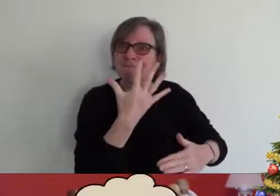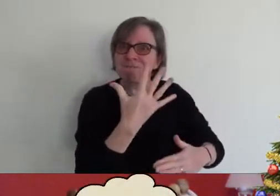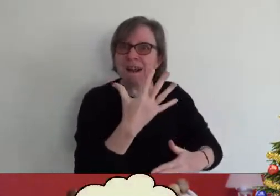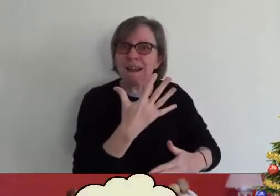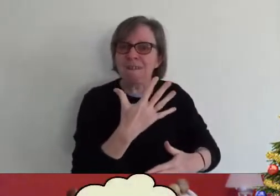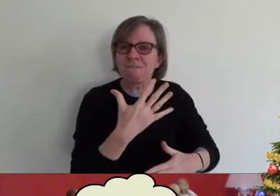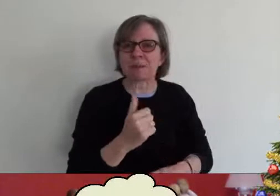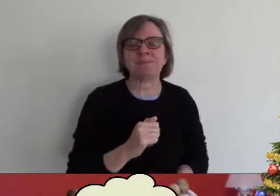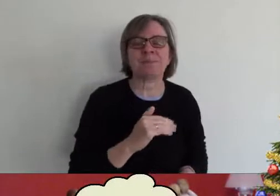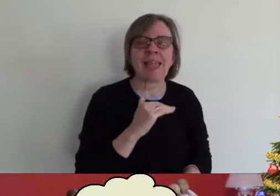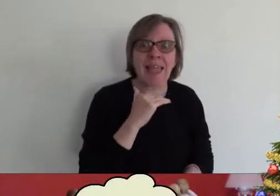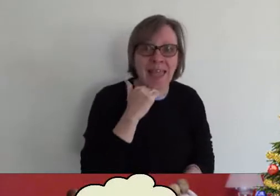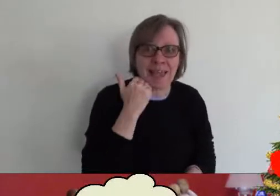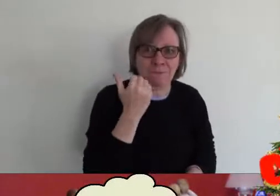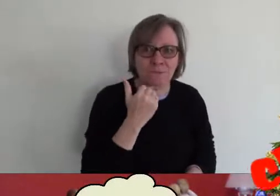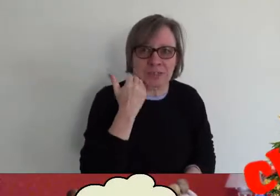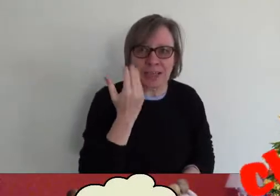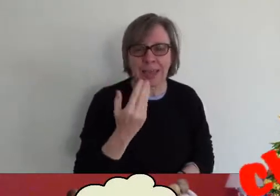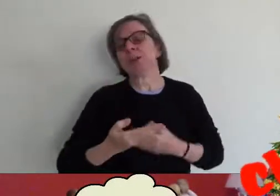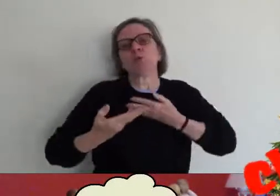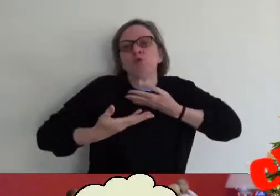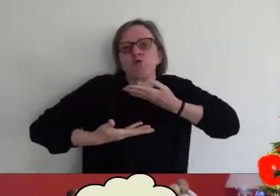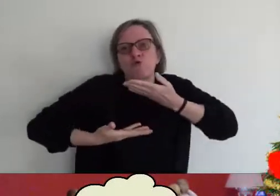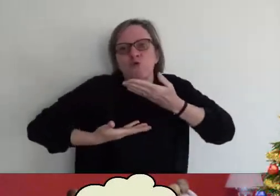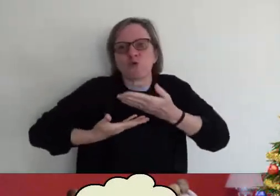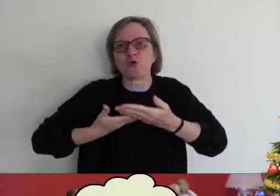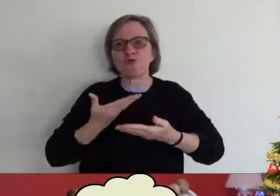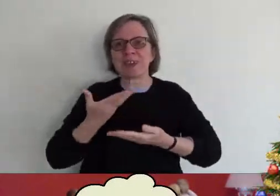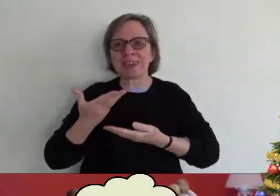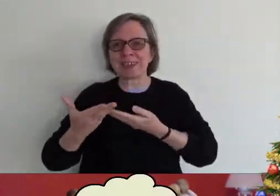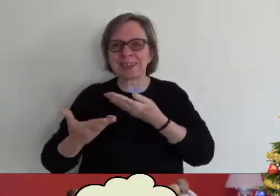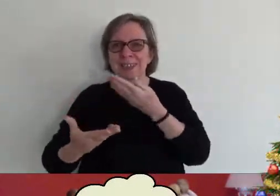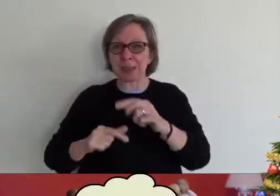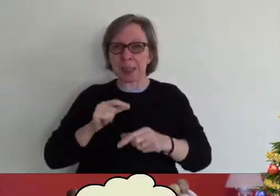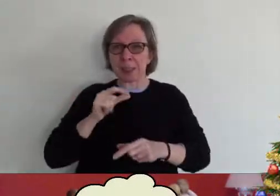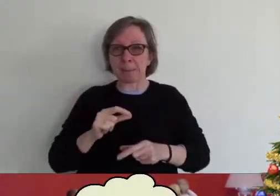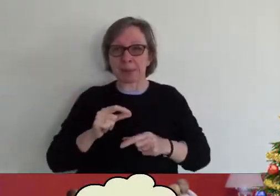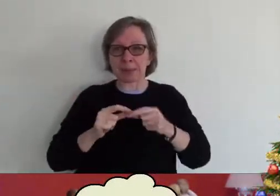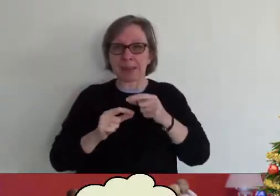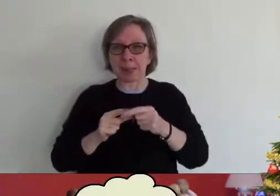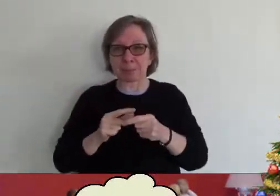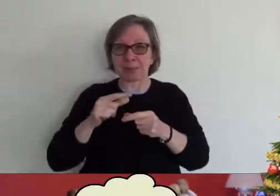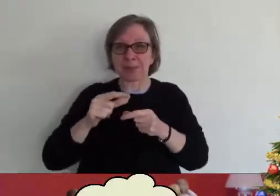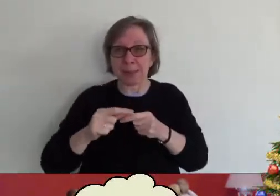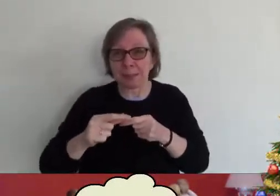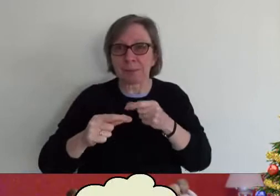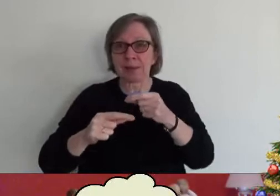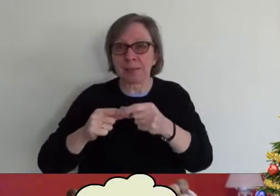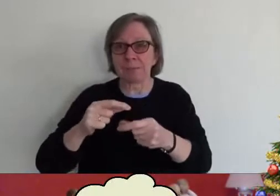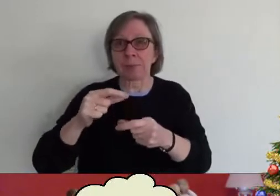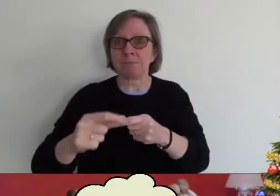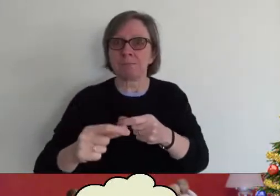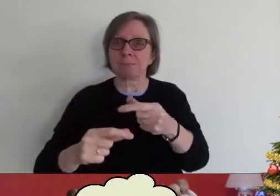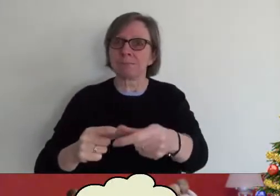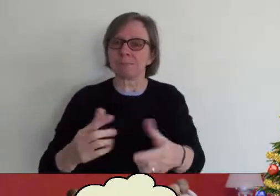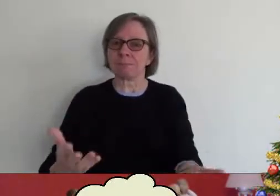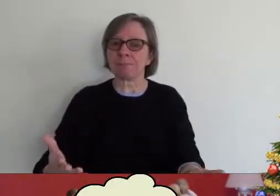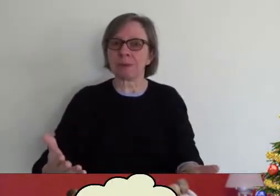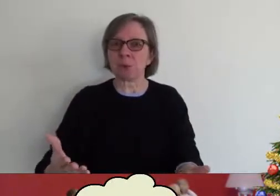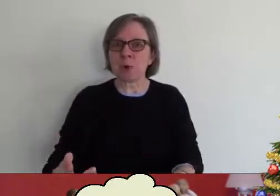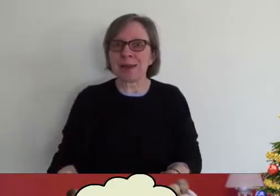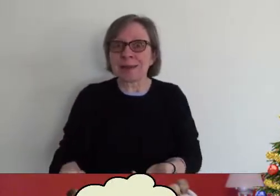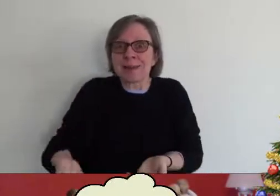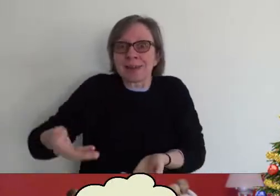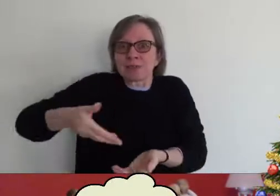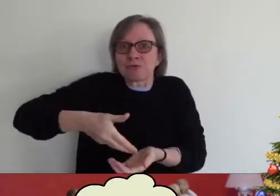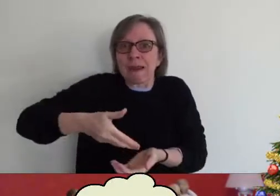there'll be a little bit of the christmas story so that we work through the christmas story and put it all together and there'll be something else